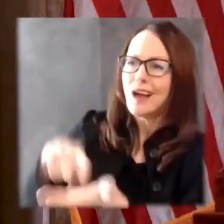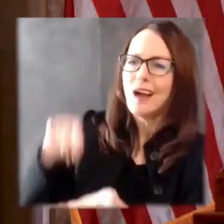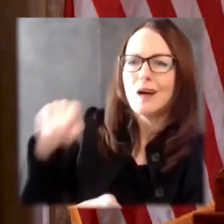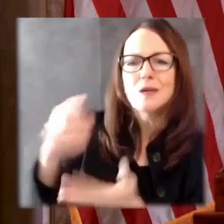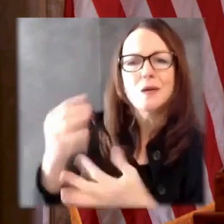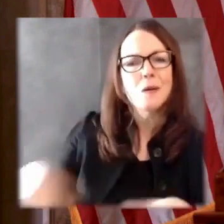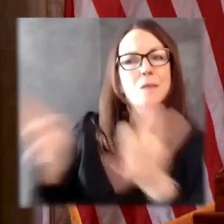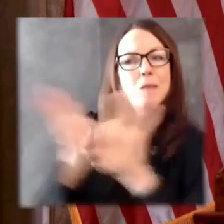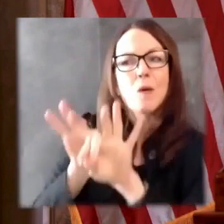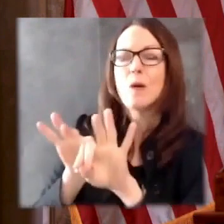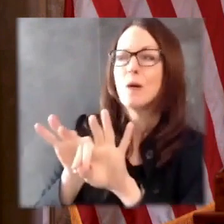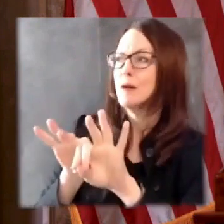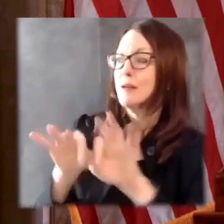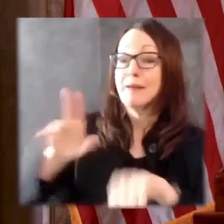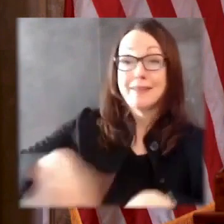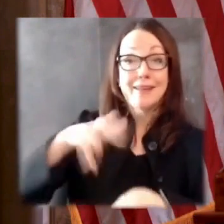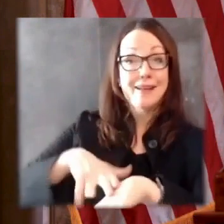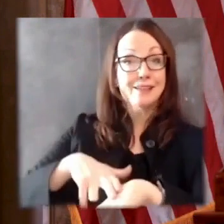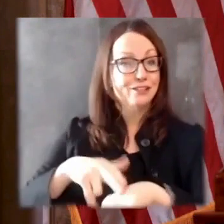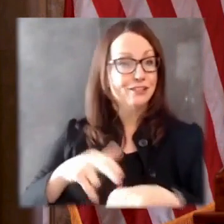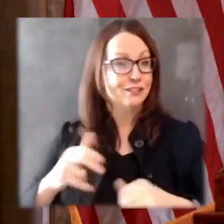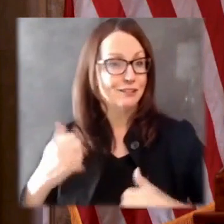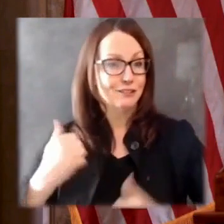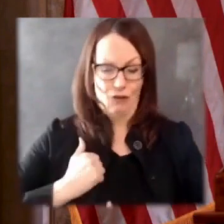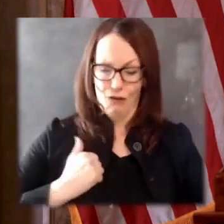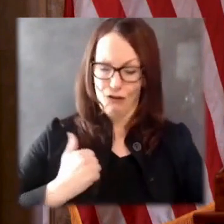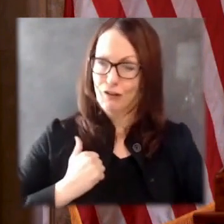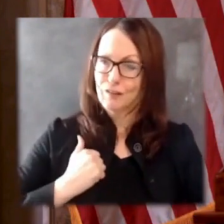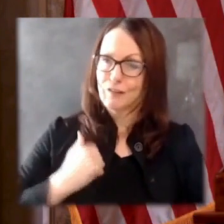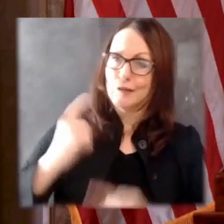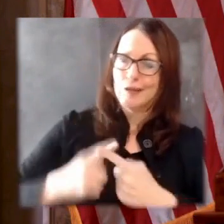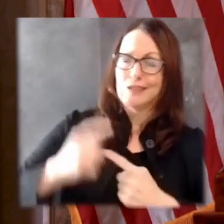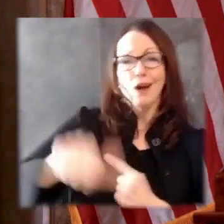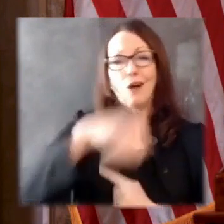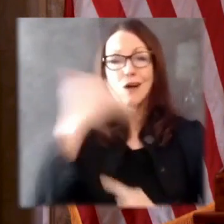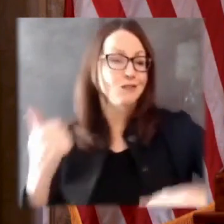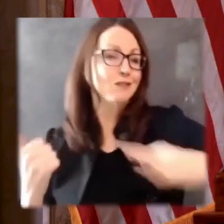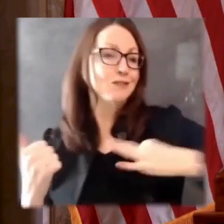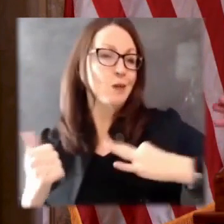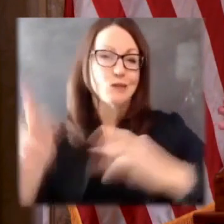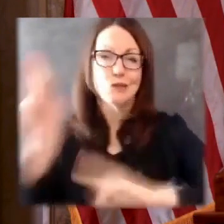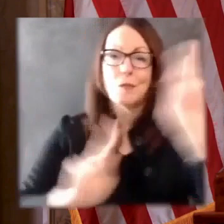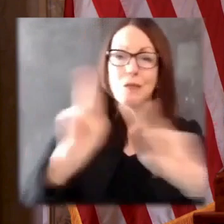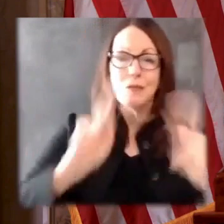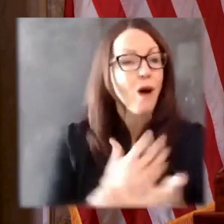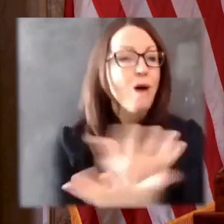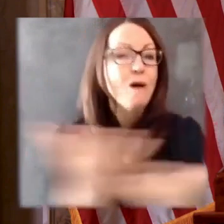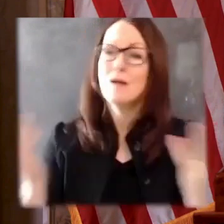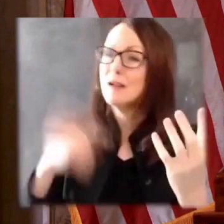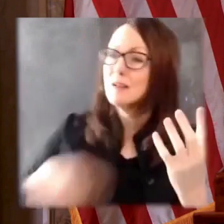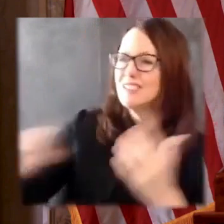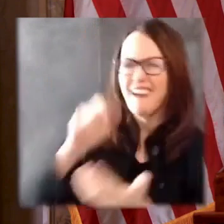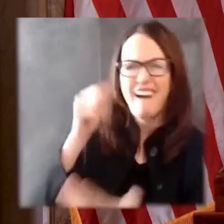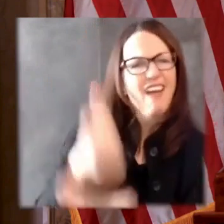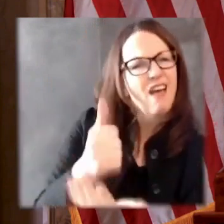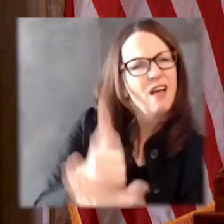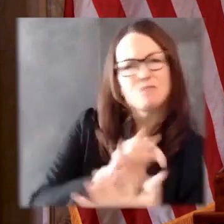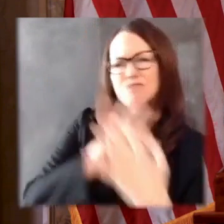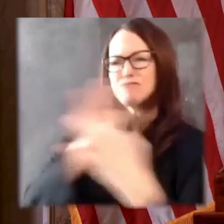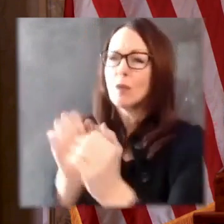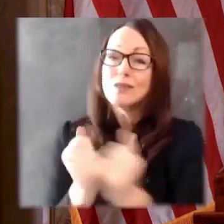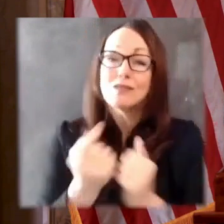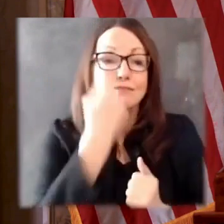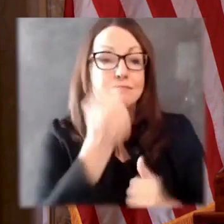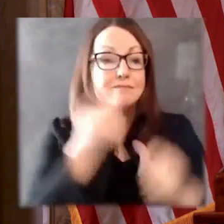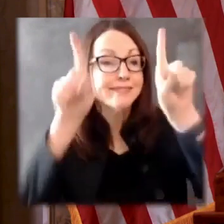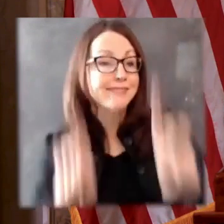Wisconsin National Guard who have heeded the call to serve time and again from our statewide testing to working the polls